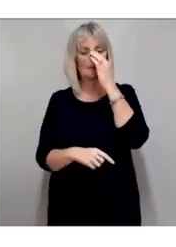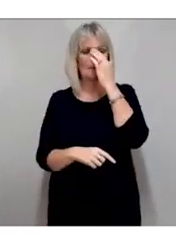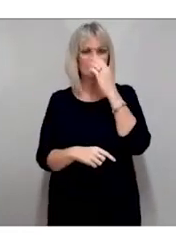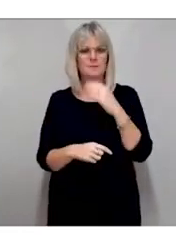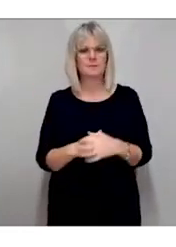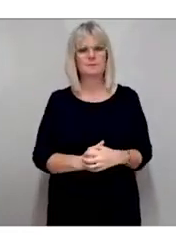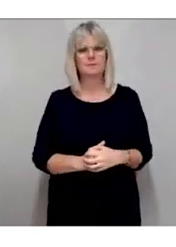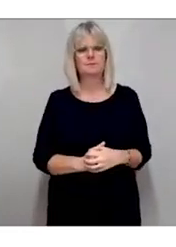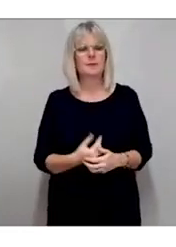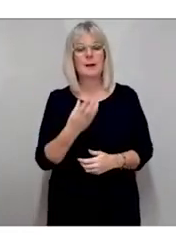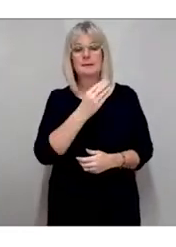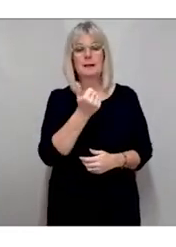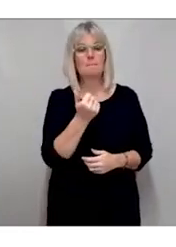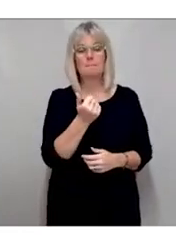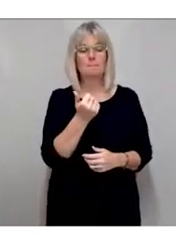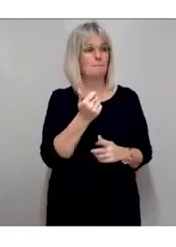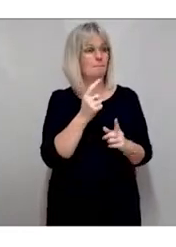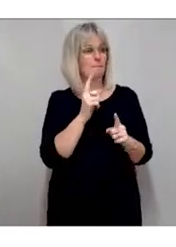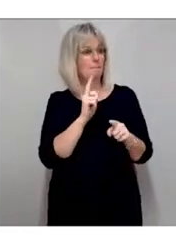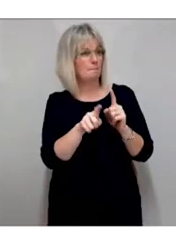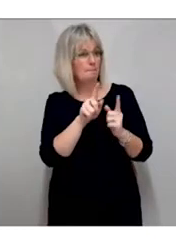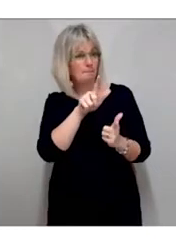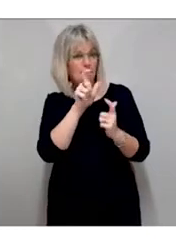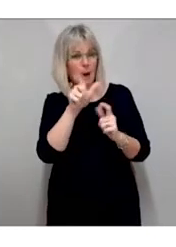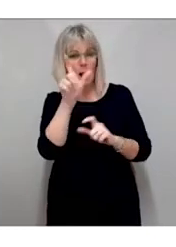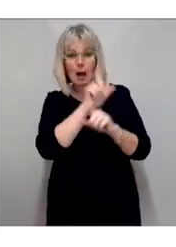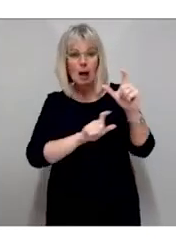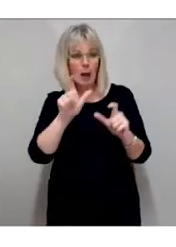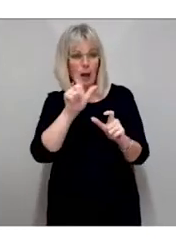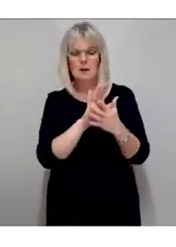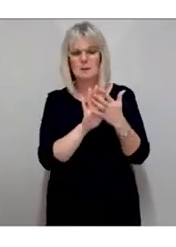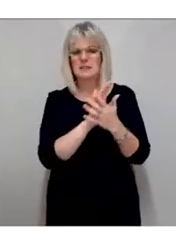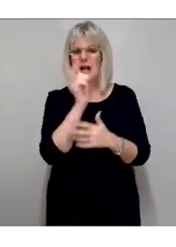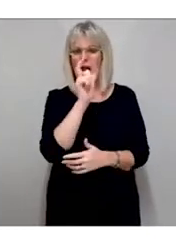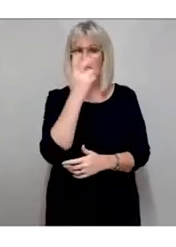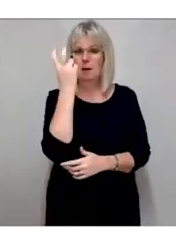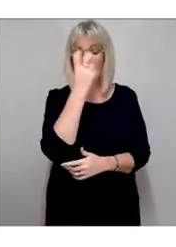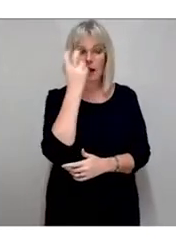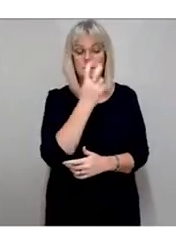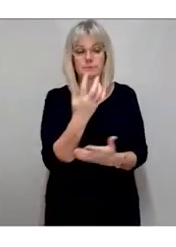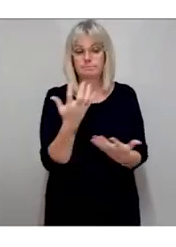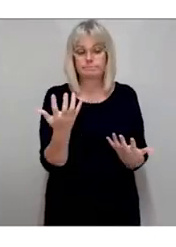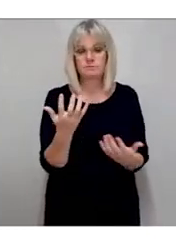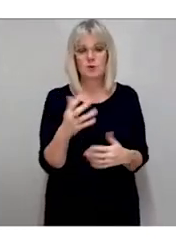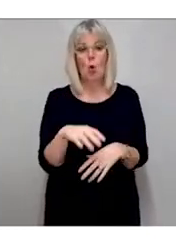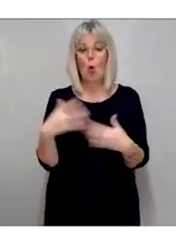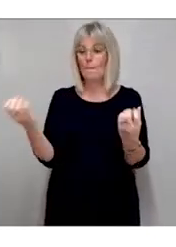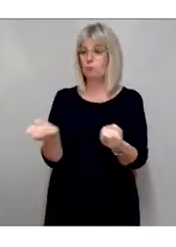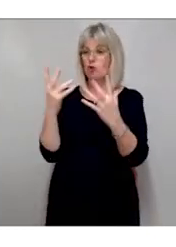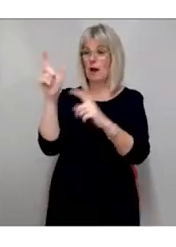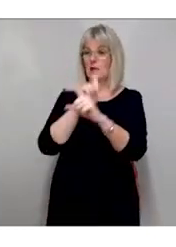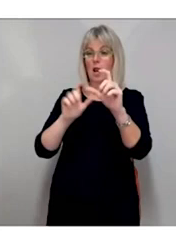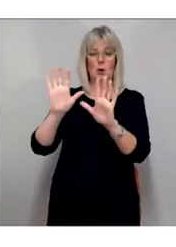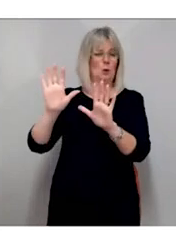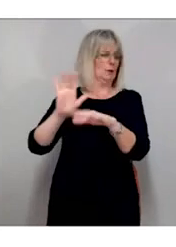to certain colours, which is colour blindness, or an increased sensitivity to bright colours. An